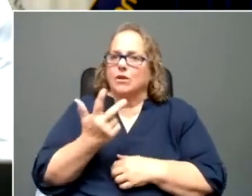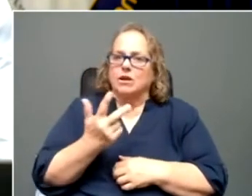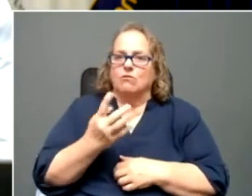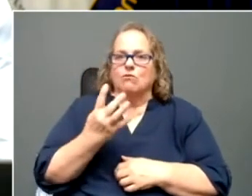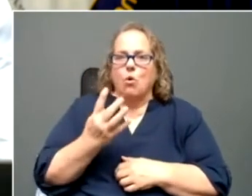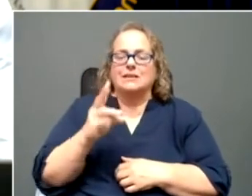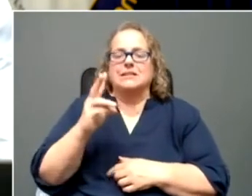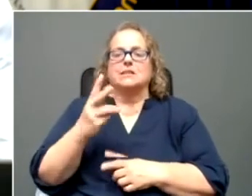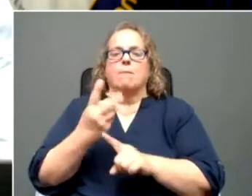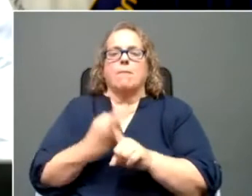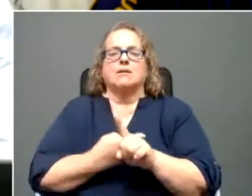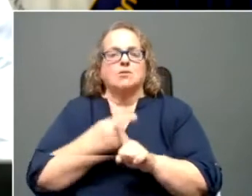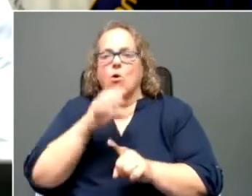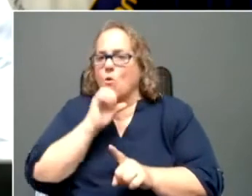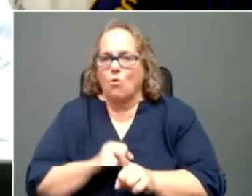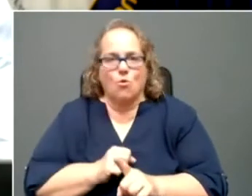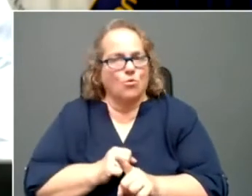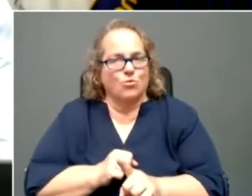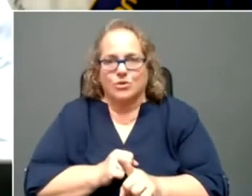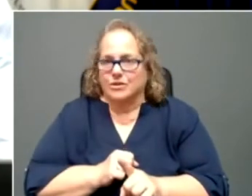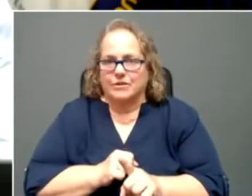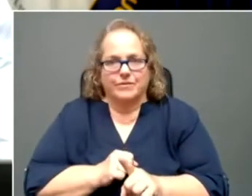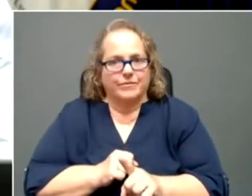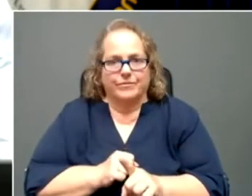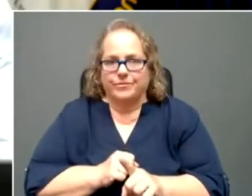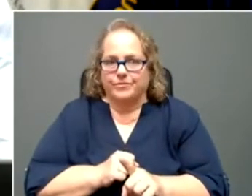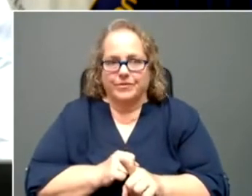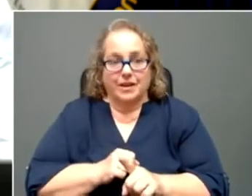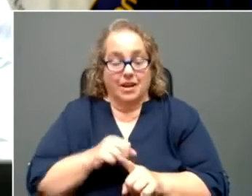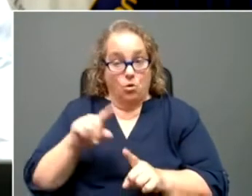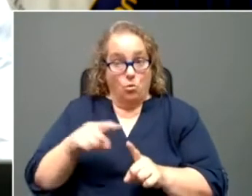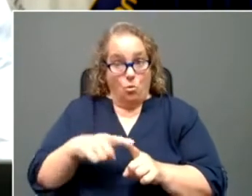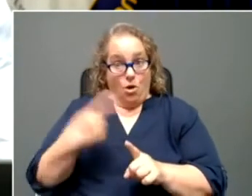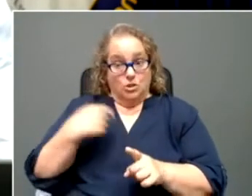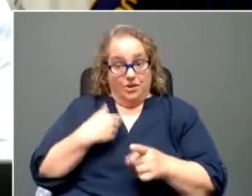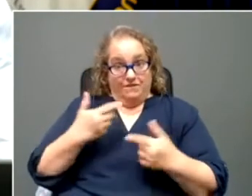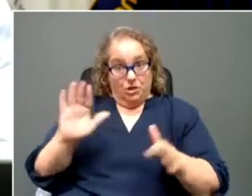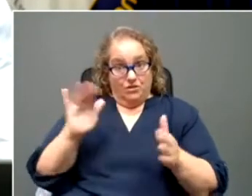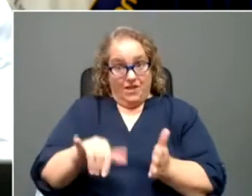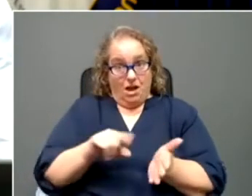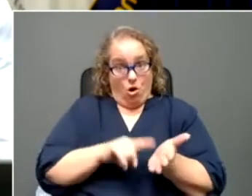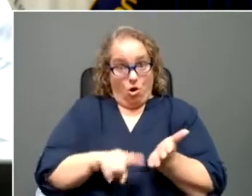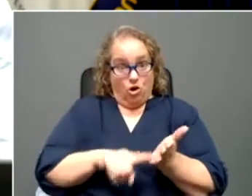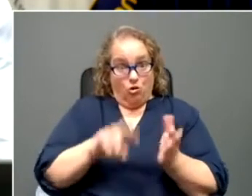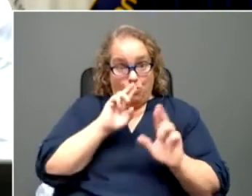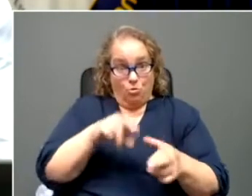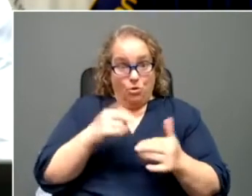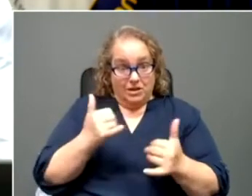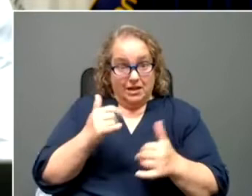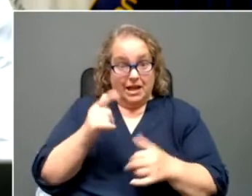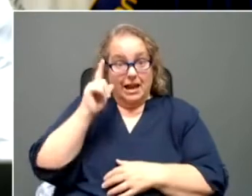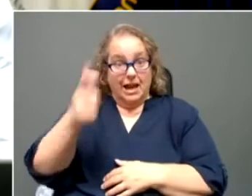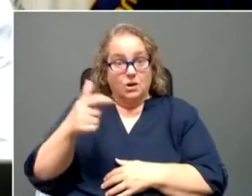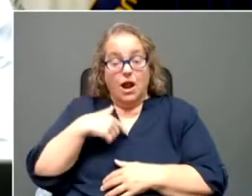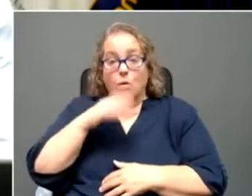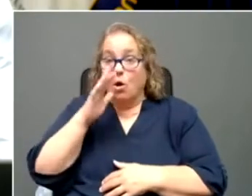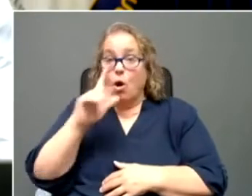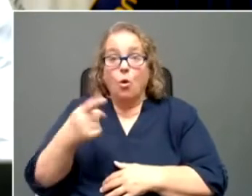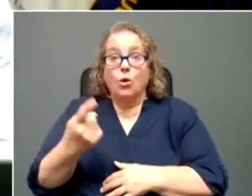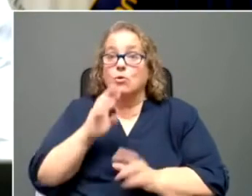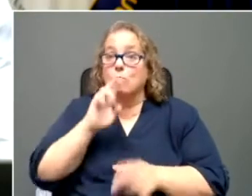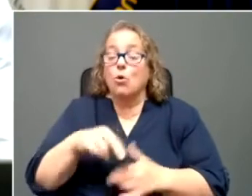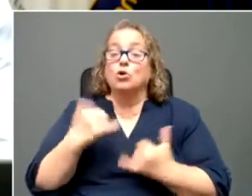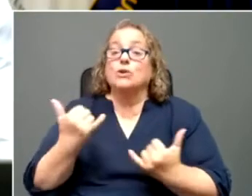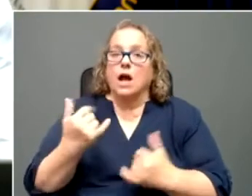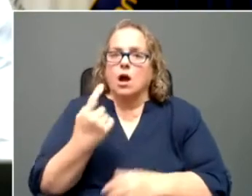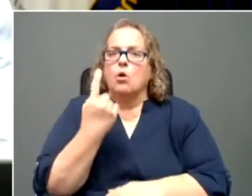months old. In fact, um, once we completed this audit to report today later, I'm only going to report one new death one today. I don't